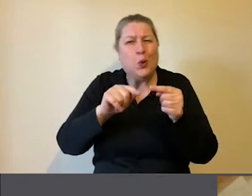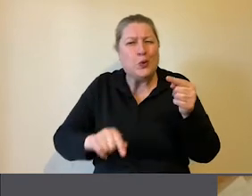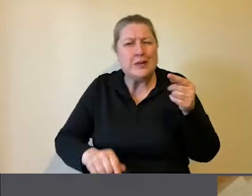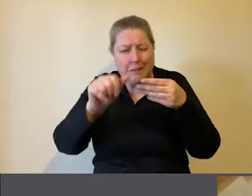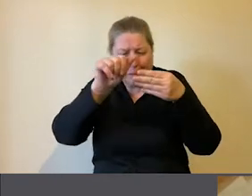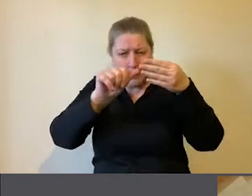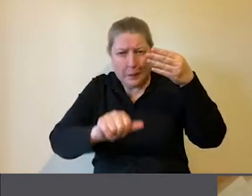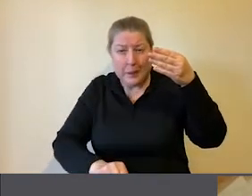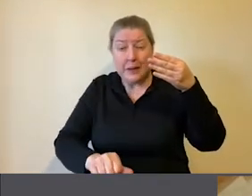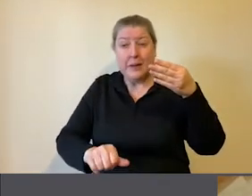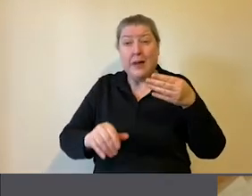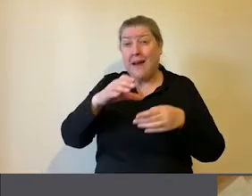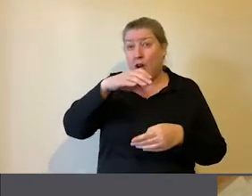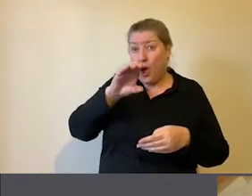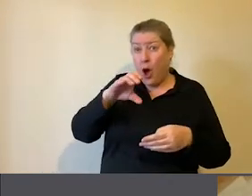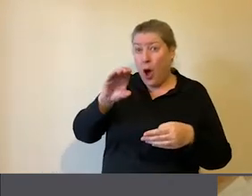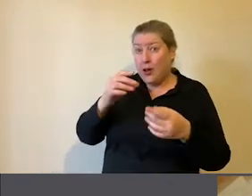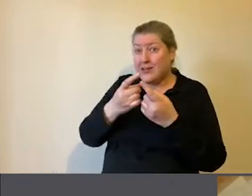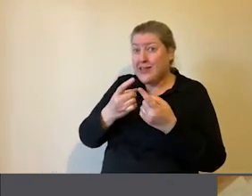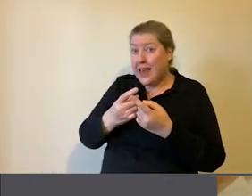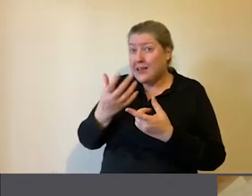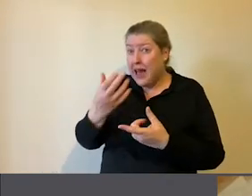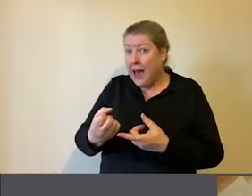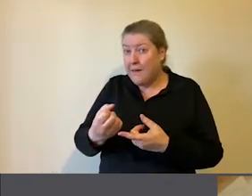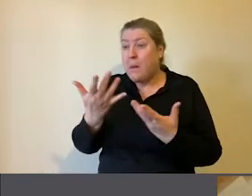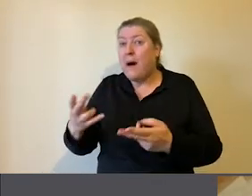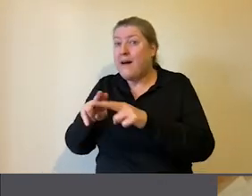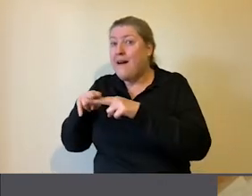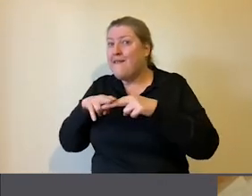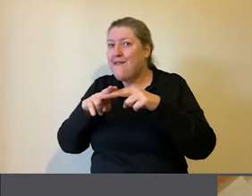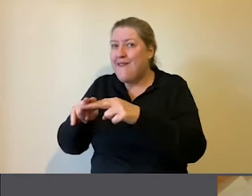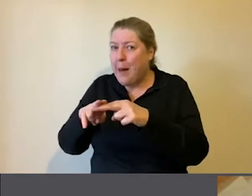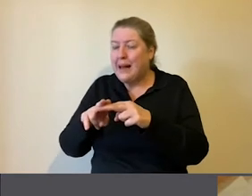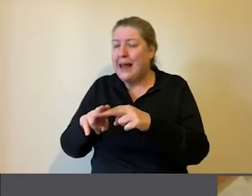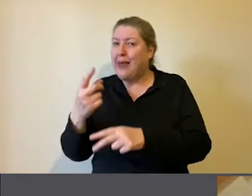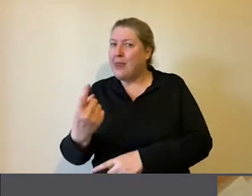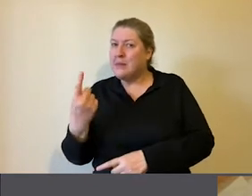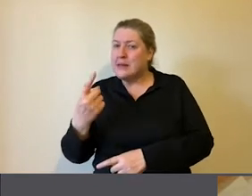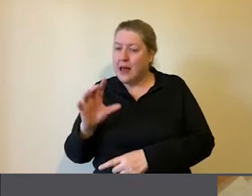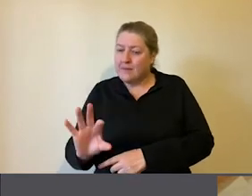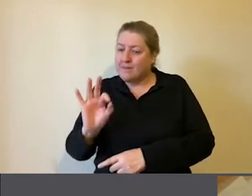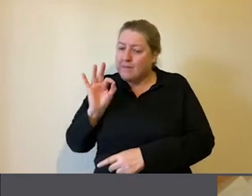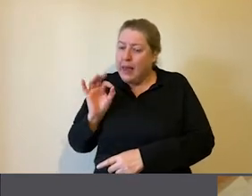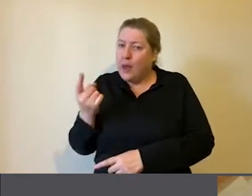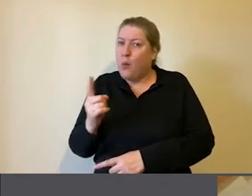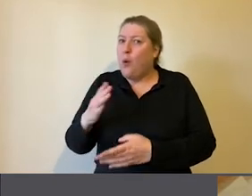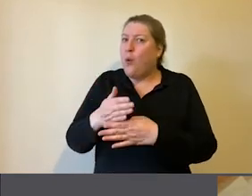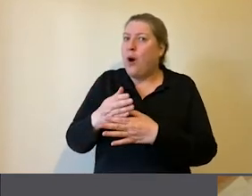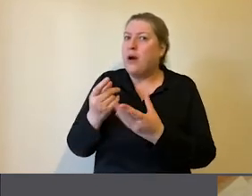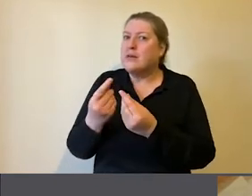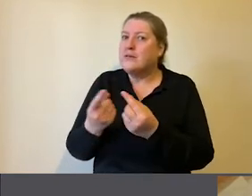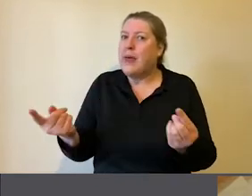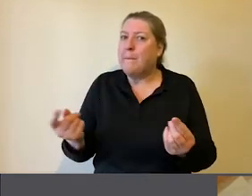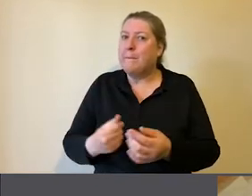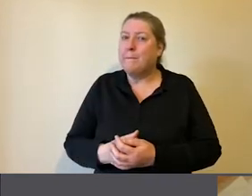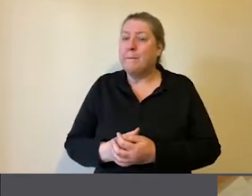flashcards, at the end of the day, it's for the family to self-select what works for them. A